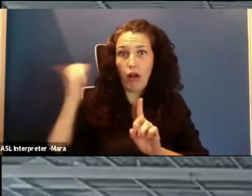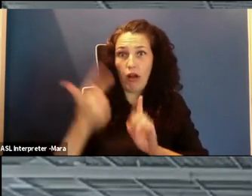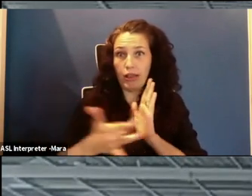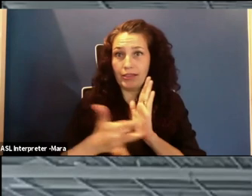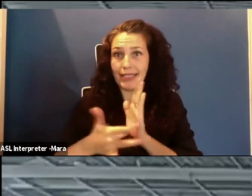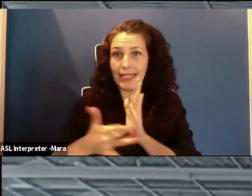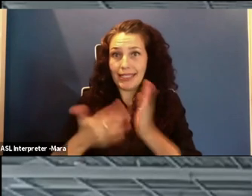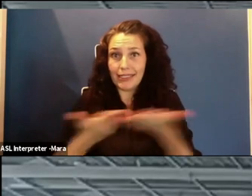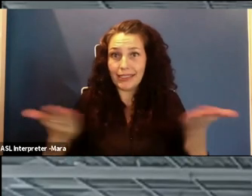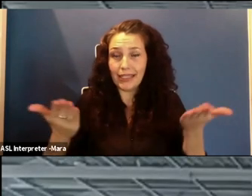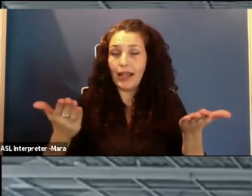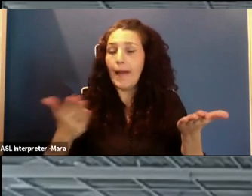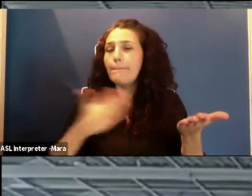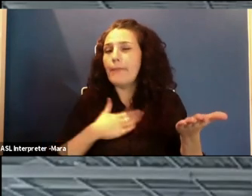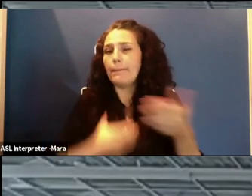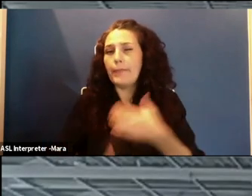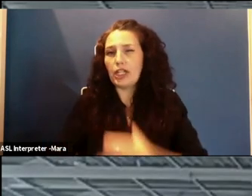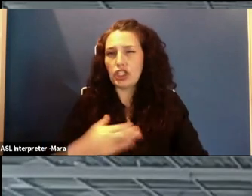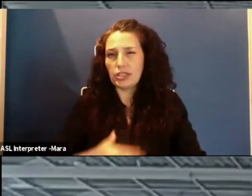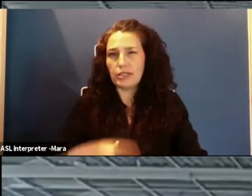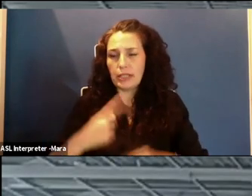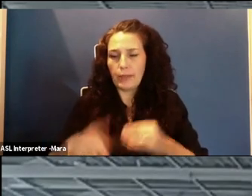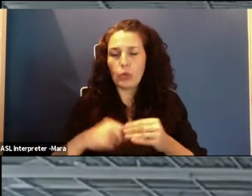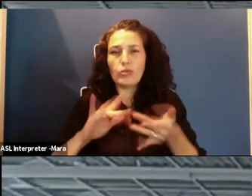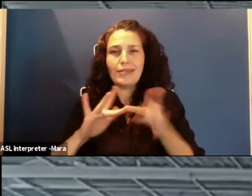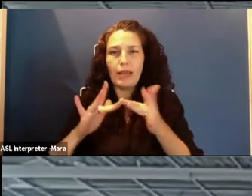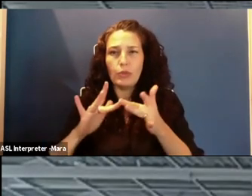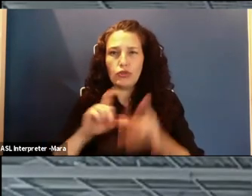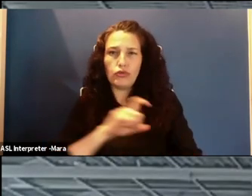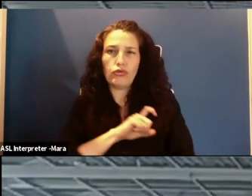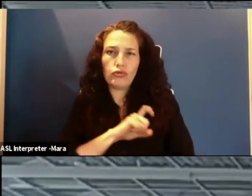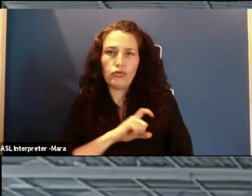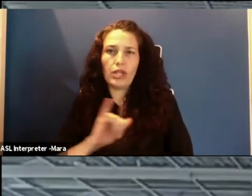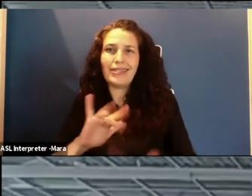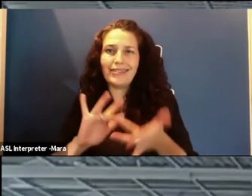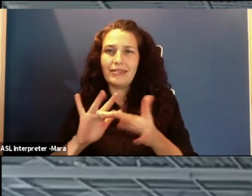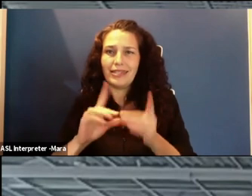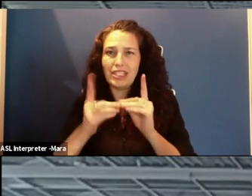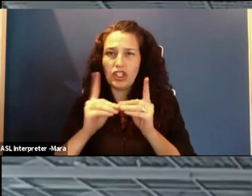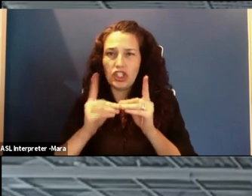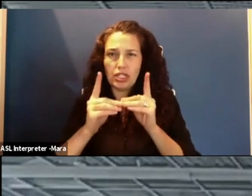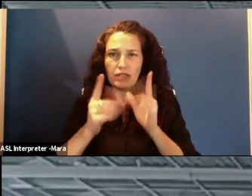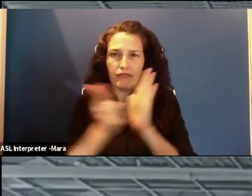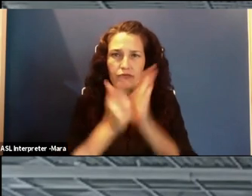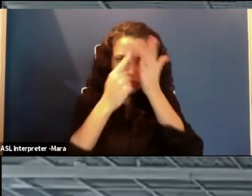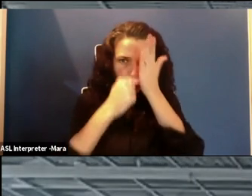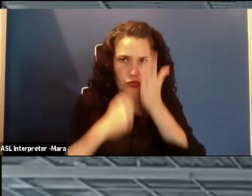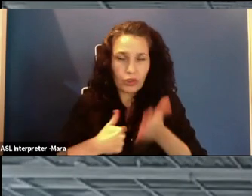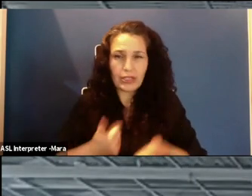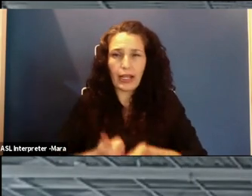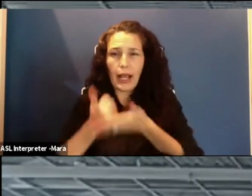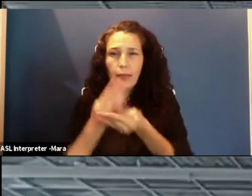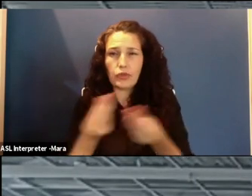I have a strong passion for the field of cybersecurity and digital forensics, because I get to help solve real cybercrime and help